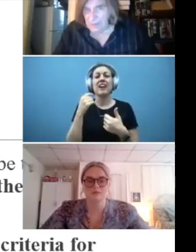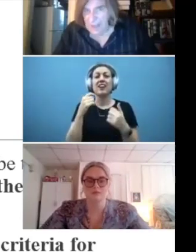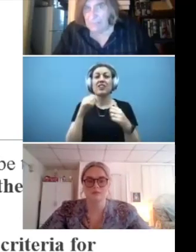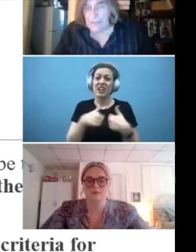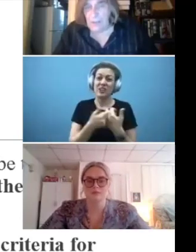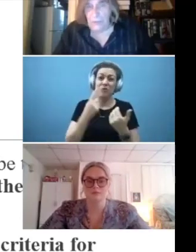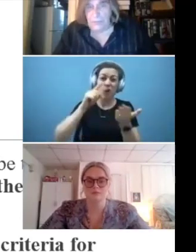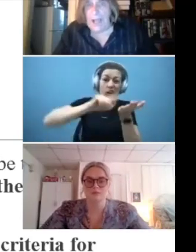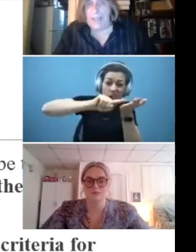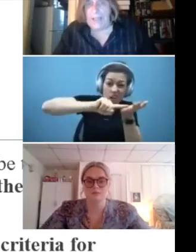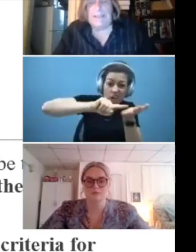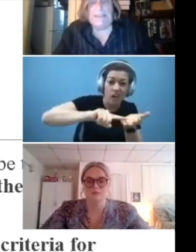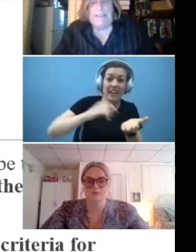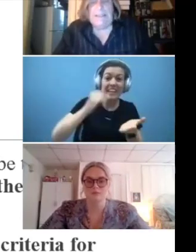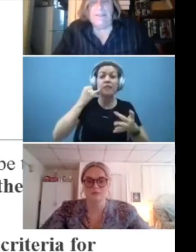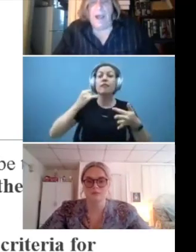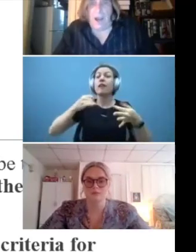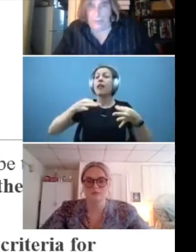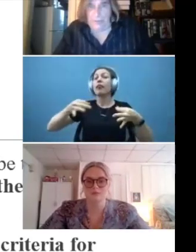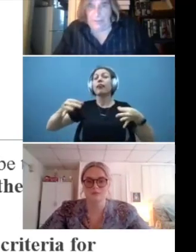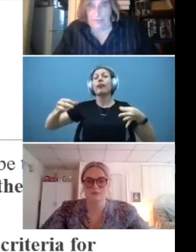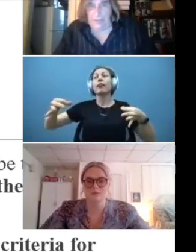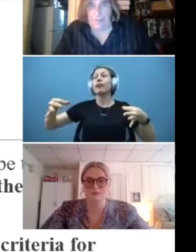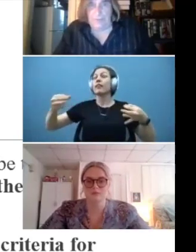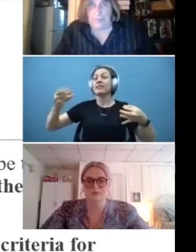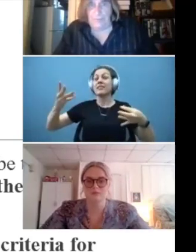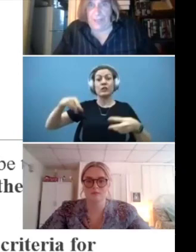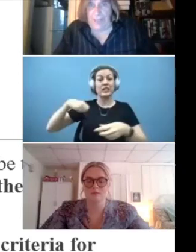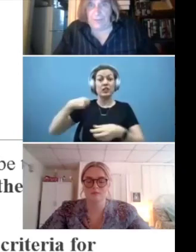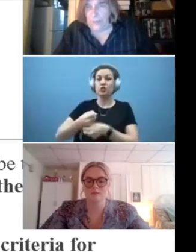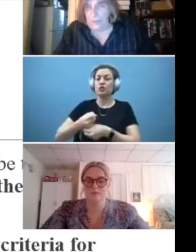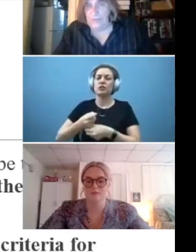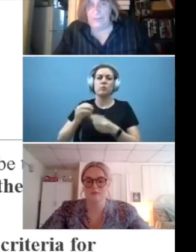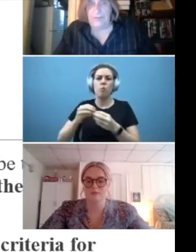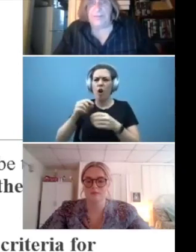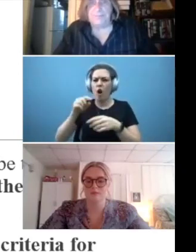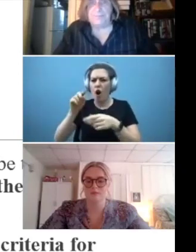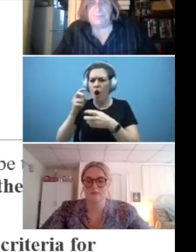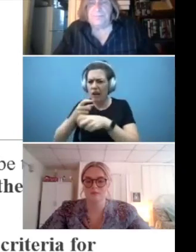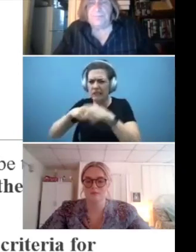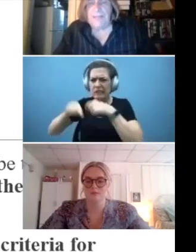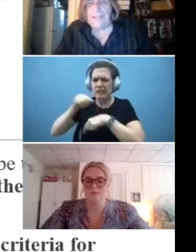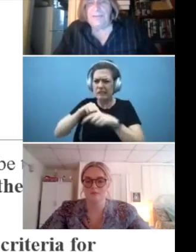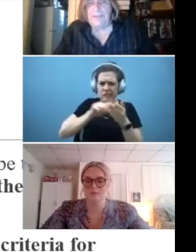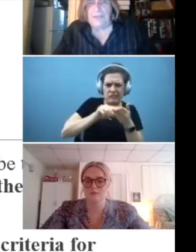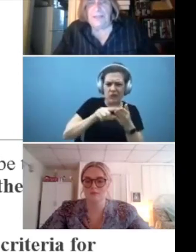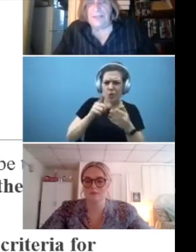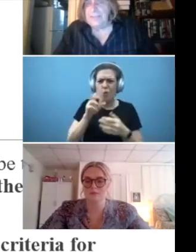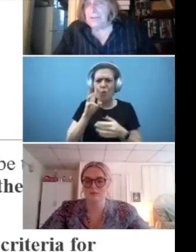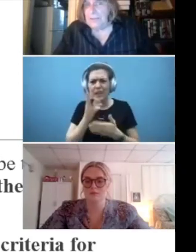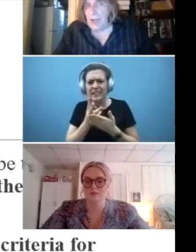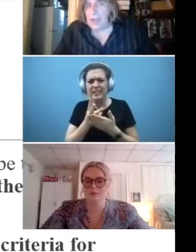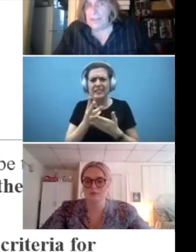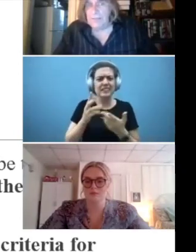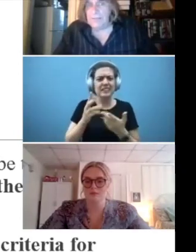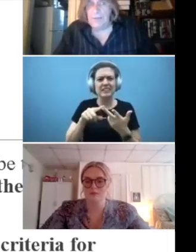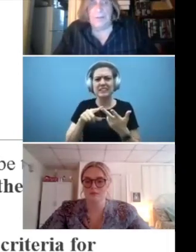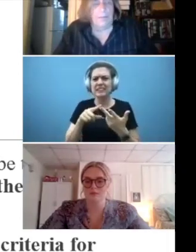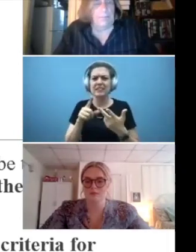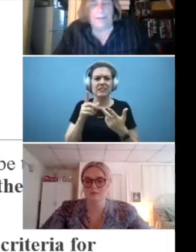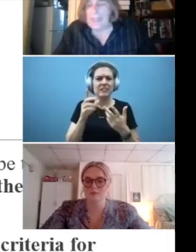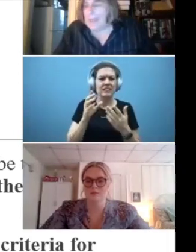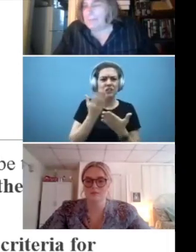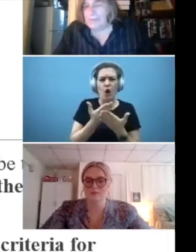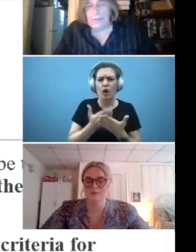The more time that goes by, the harder it is to find the witnesses. And the necessary documents,